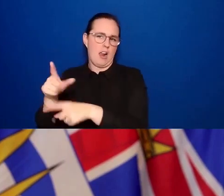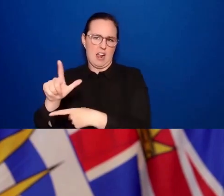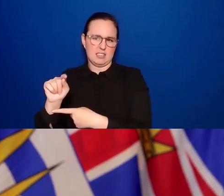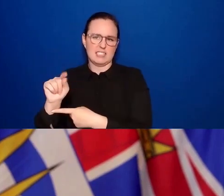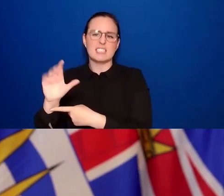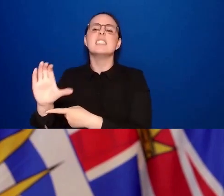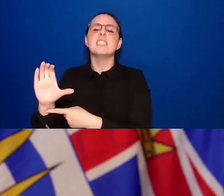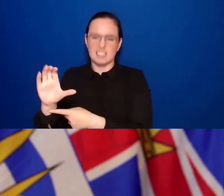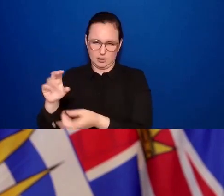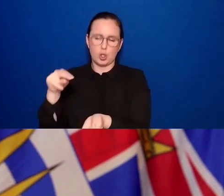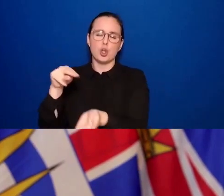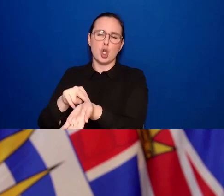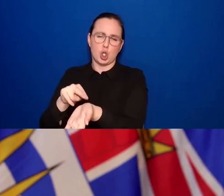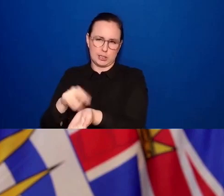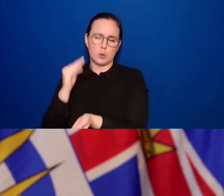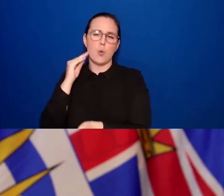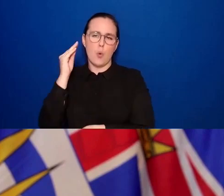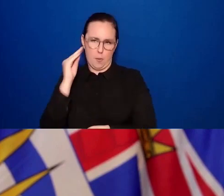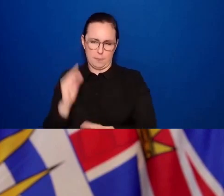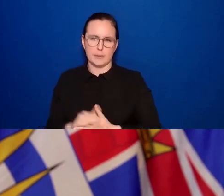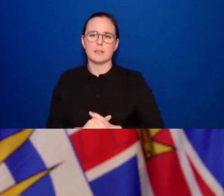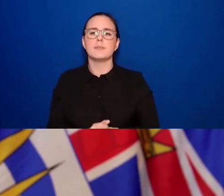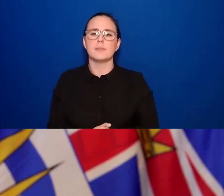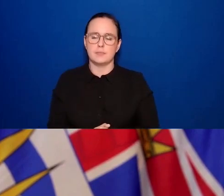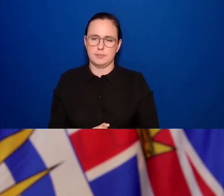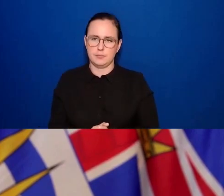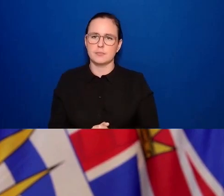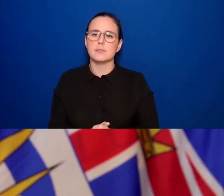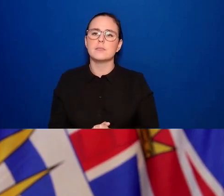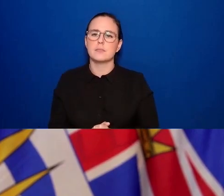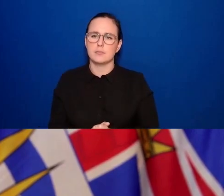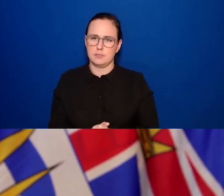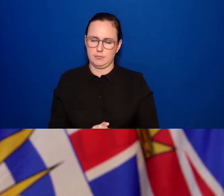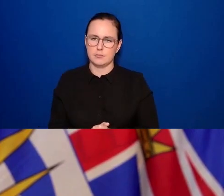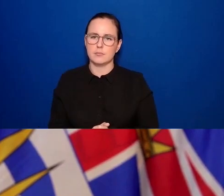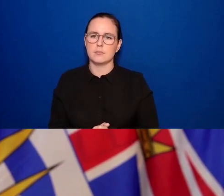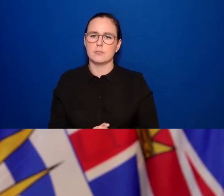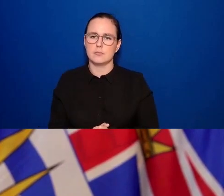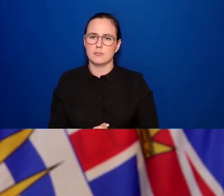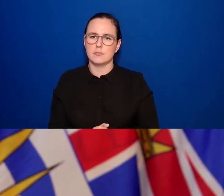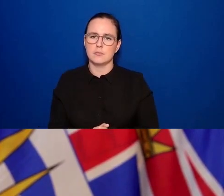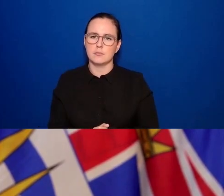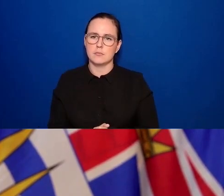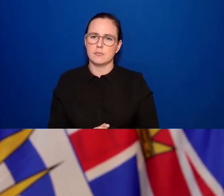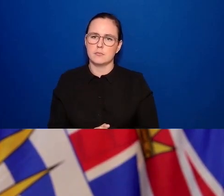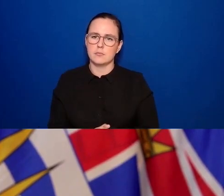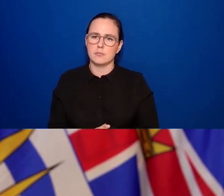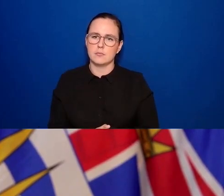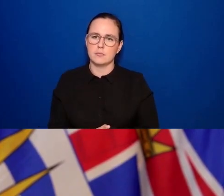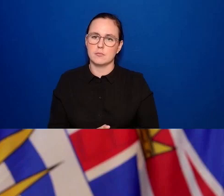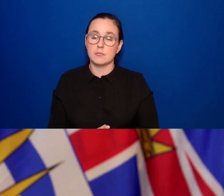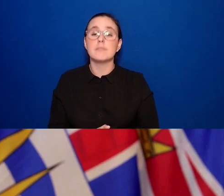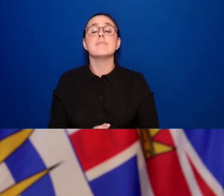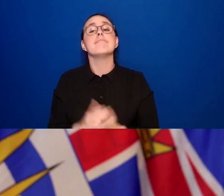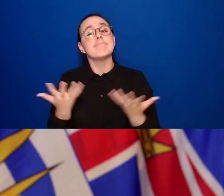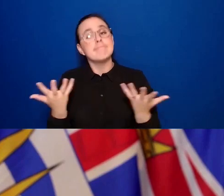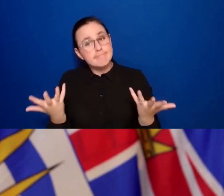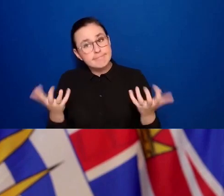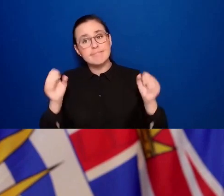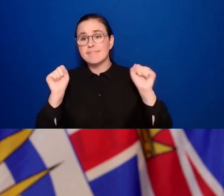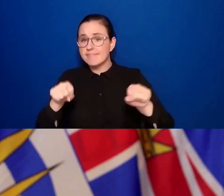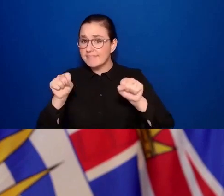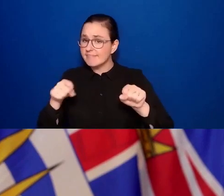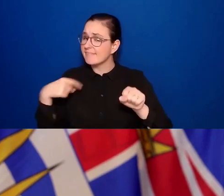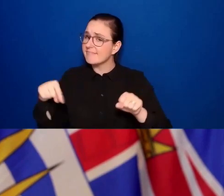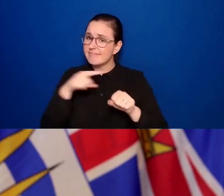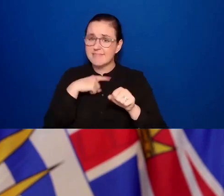And yes, we are continuing to work through the issues as an employer with the Health Employers Association